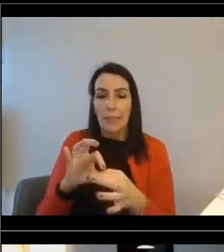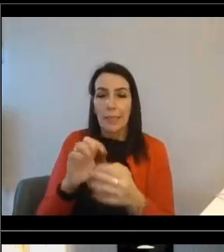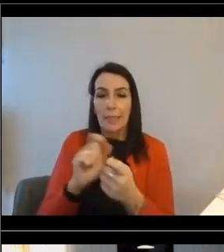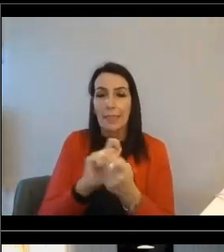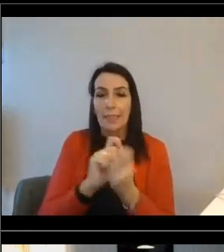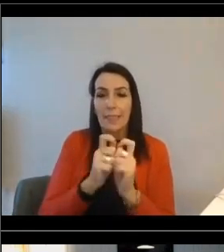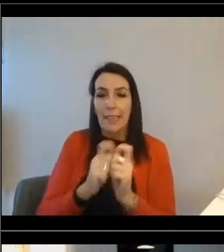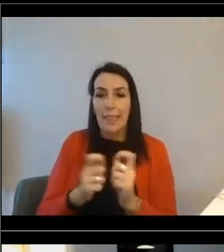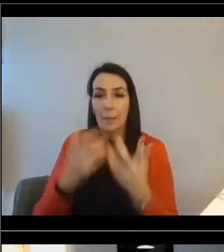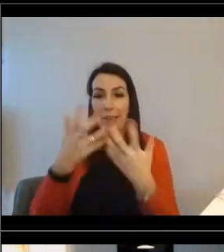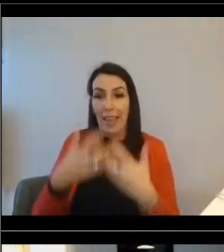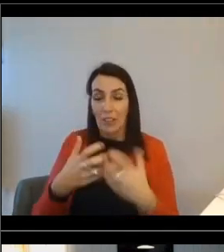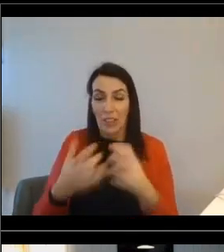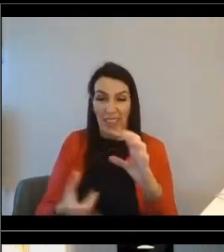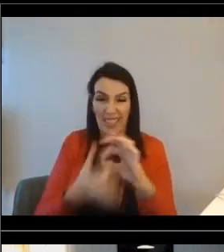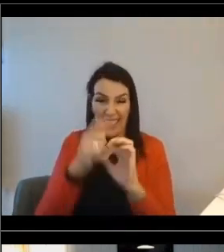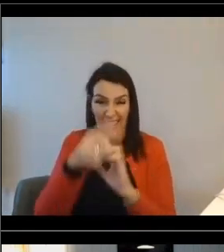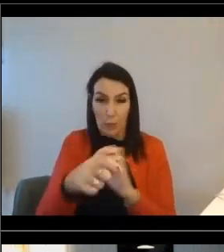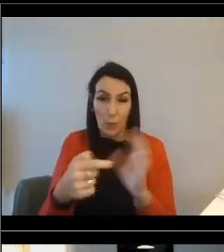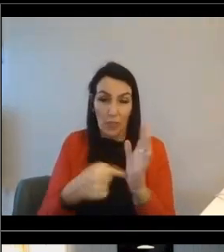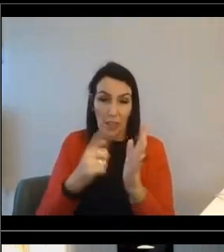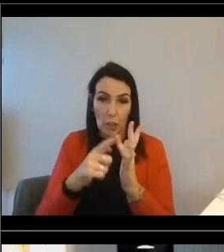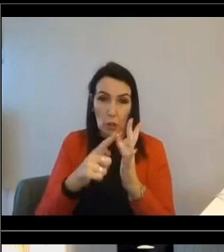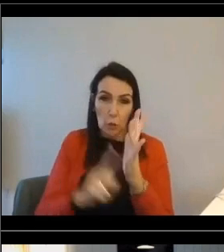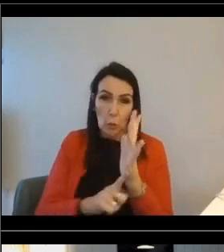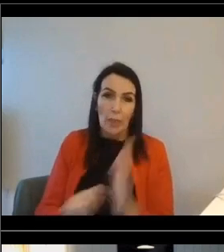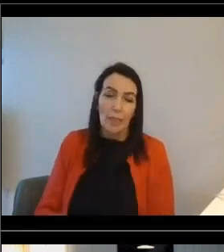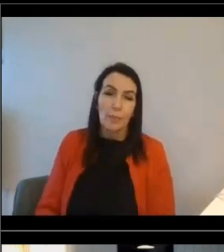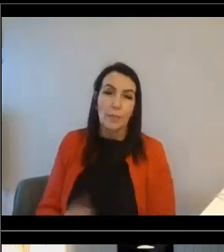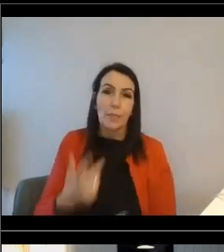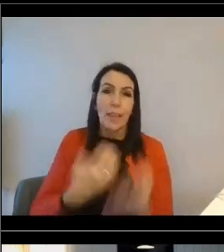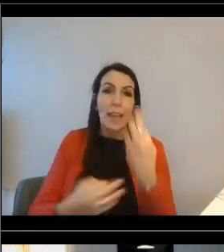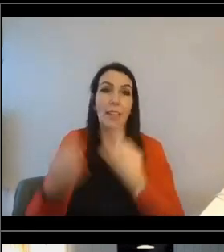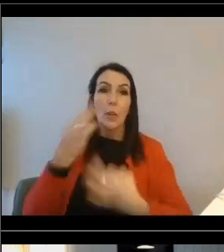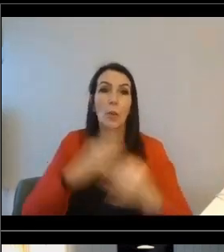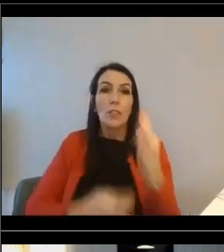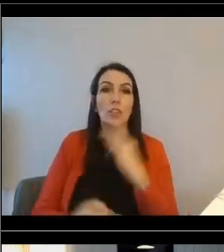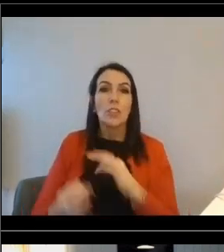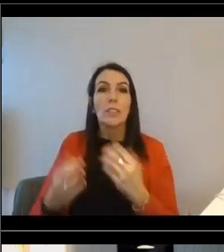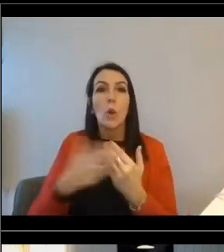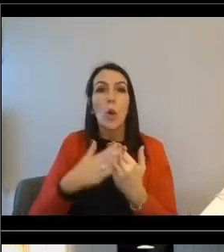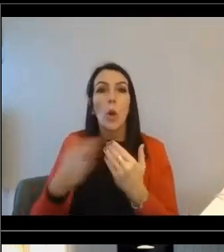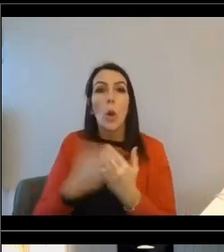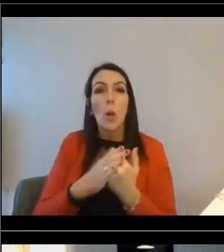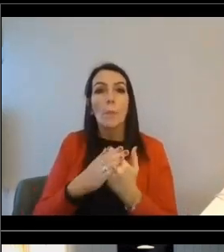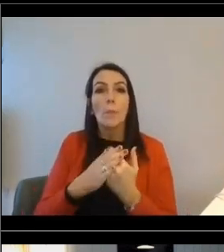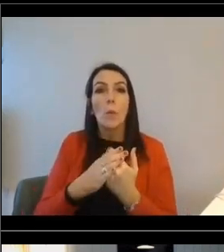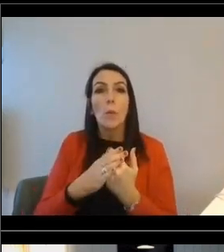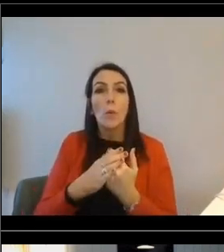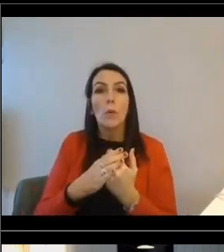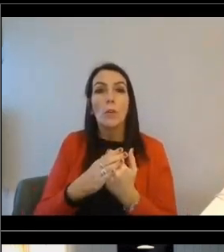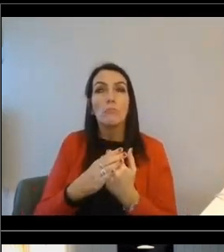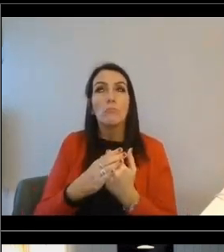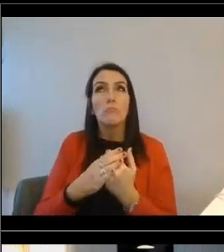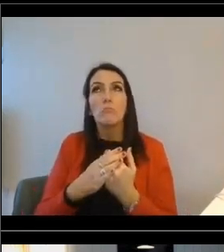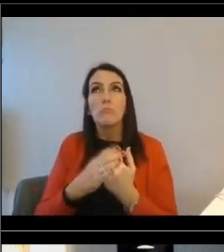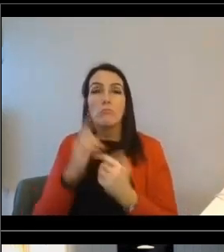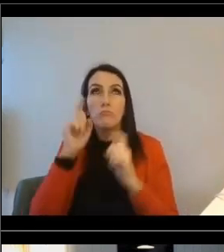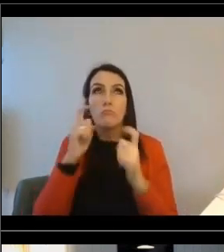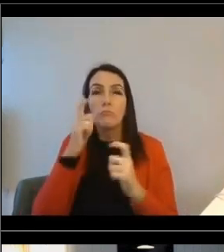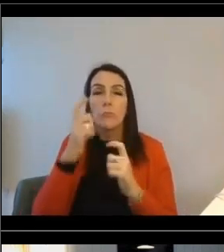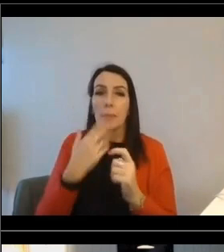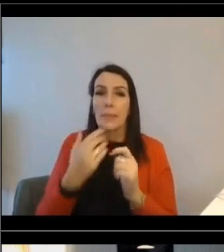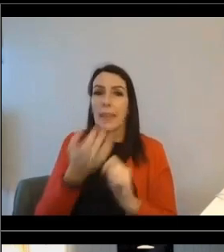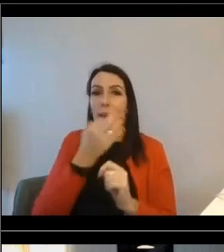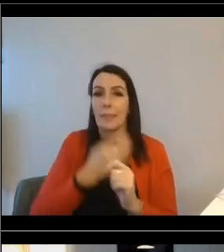this HomeWise tool. And as if any questions or any further need to explore this, please reach out to me after the